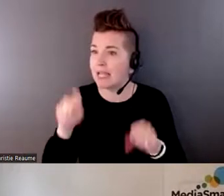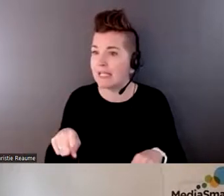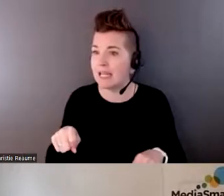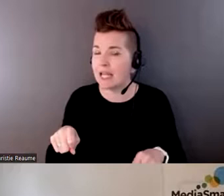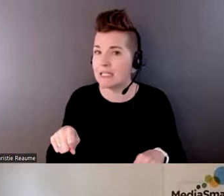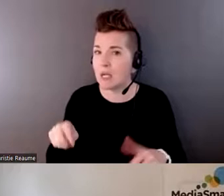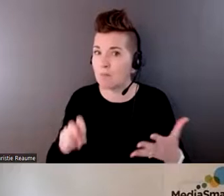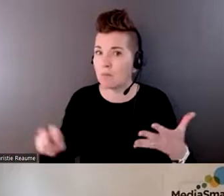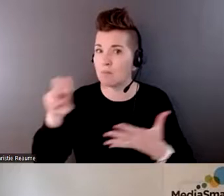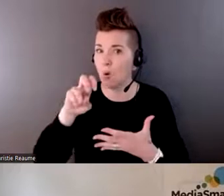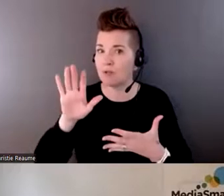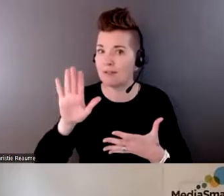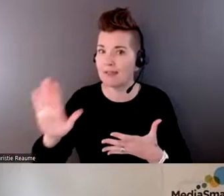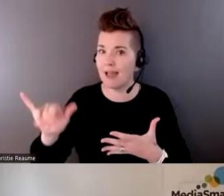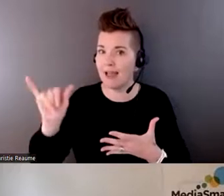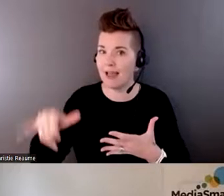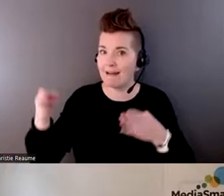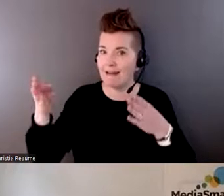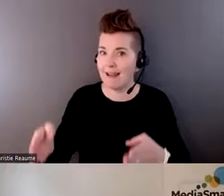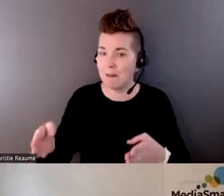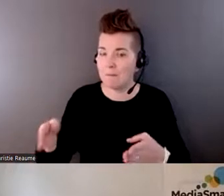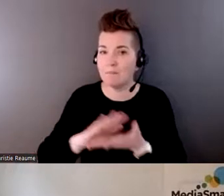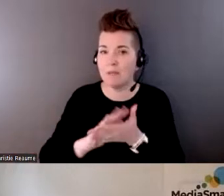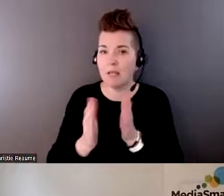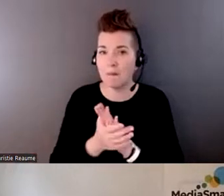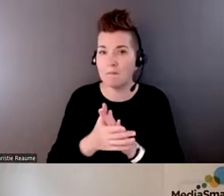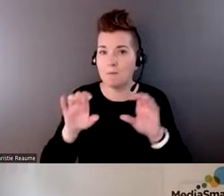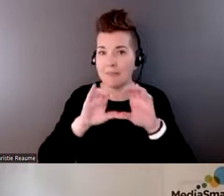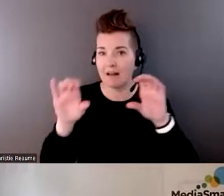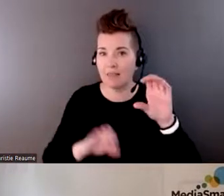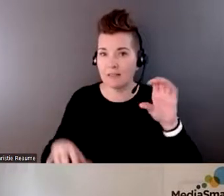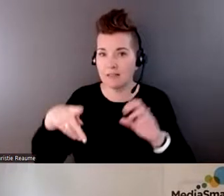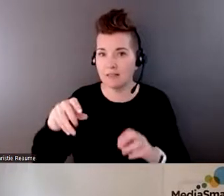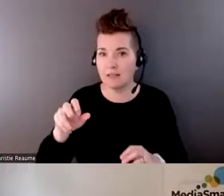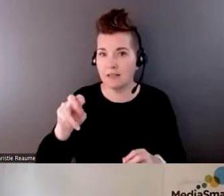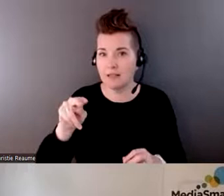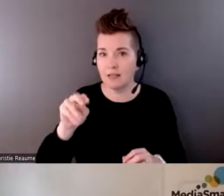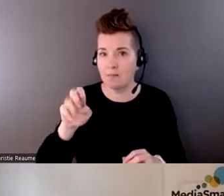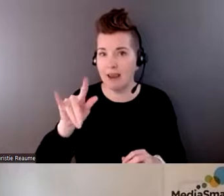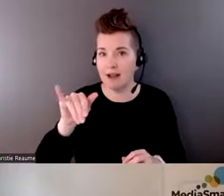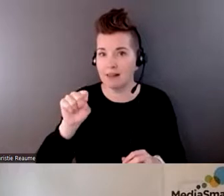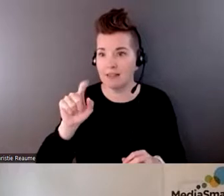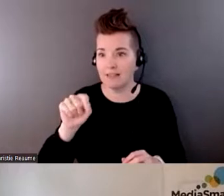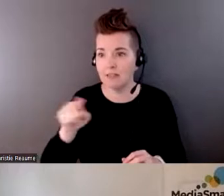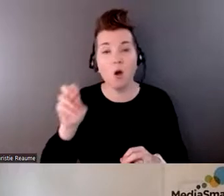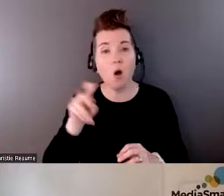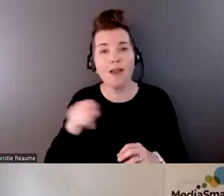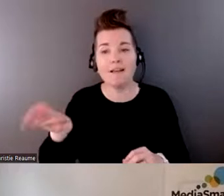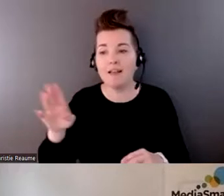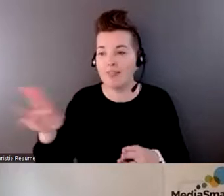panelists and ask them. Okay, so Jules Moore is hoping to ask a question,